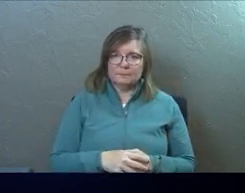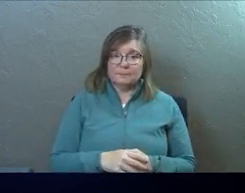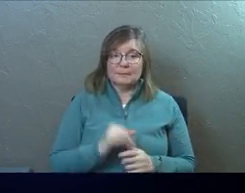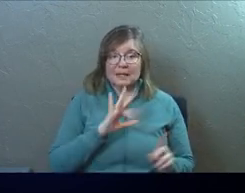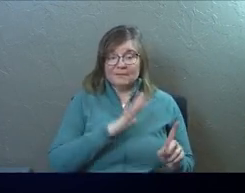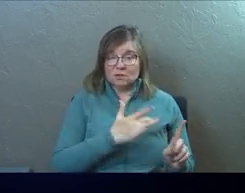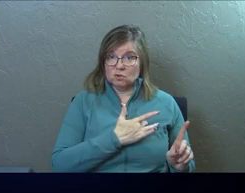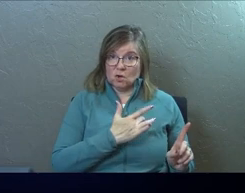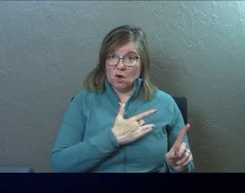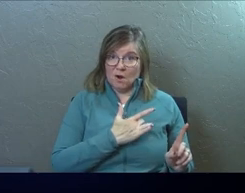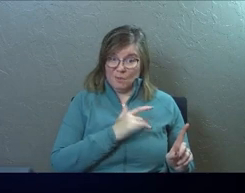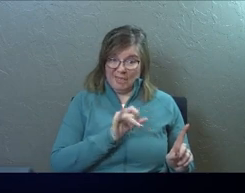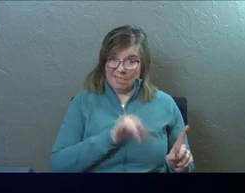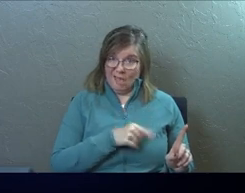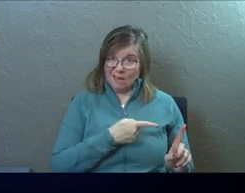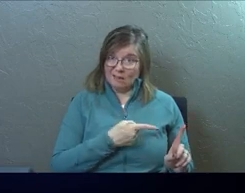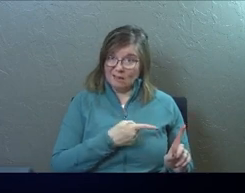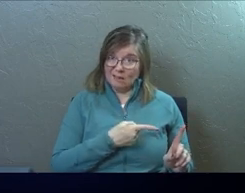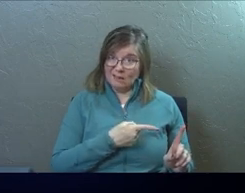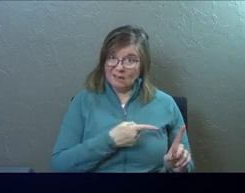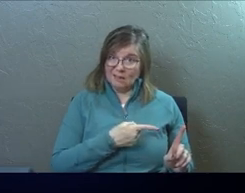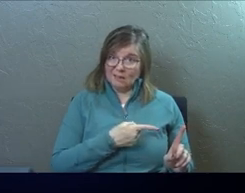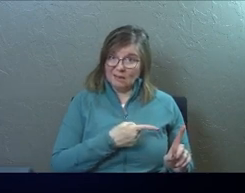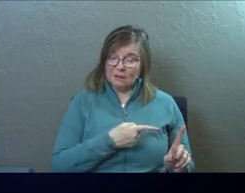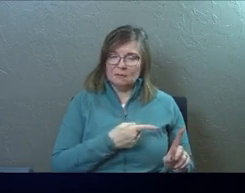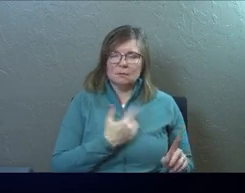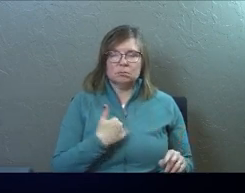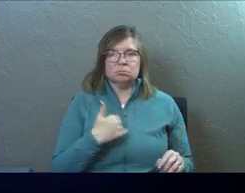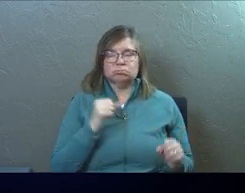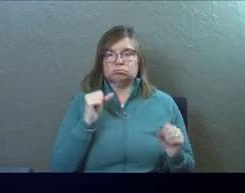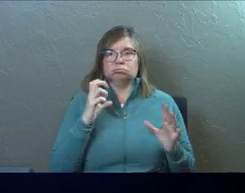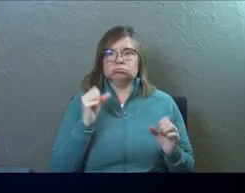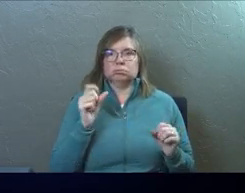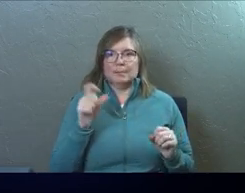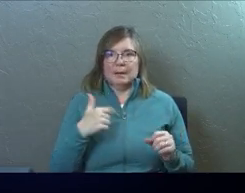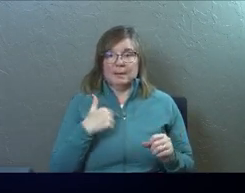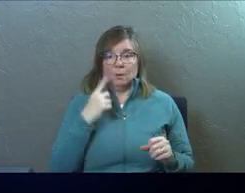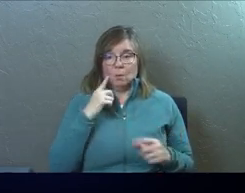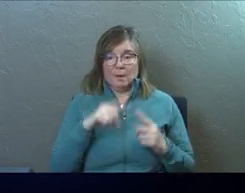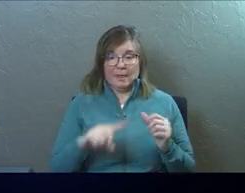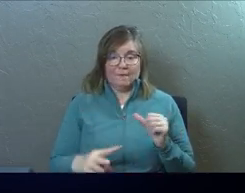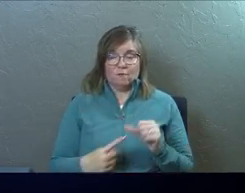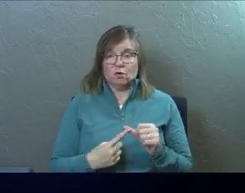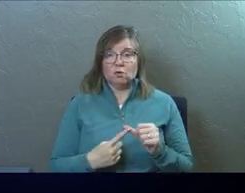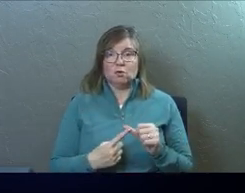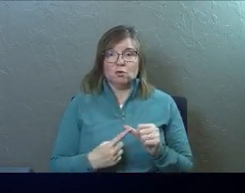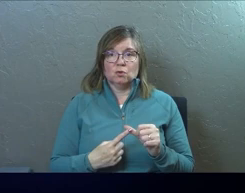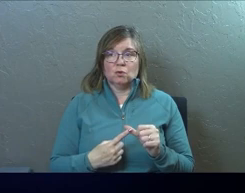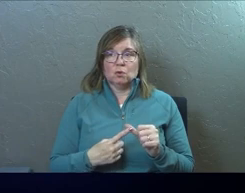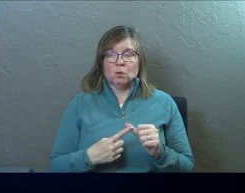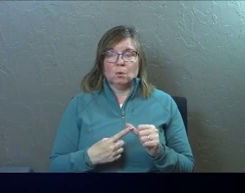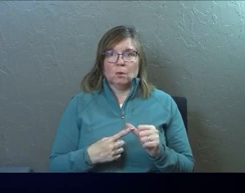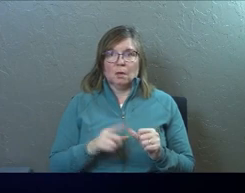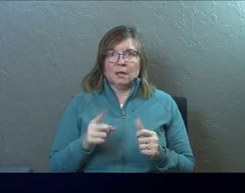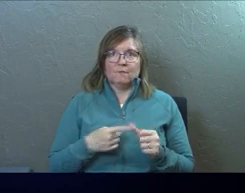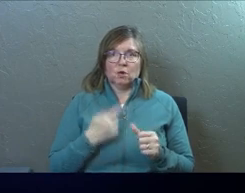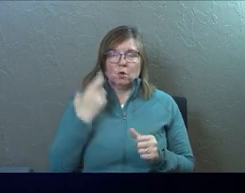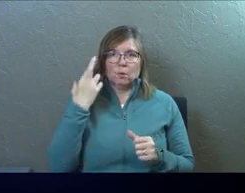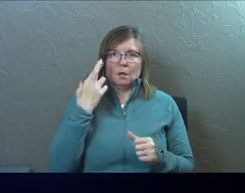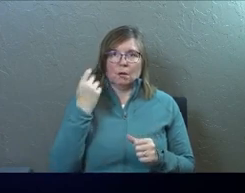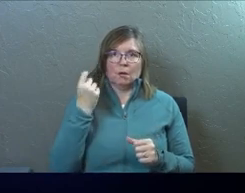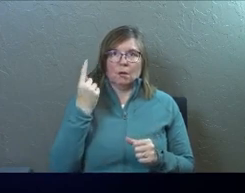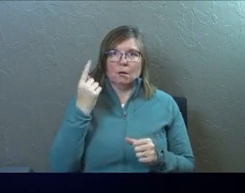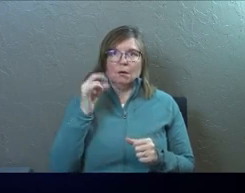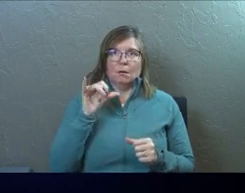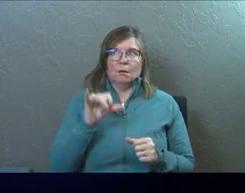And if his heart was that, what a shock it must have been to him when that first, when that light bulb first went on for